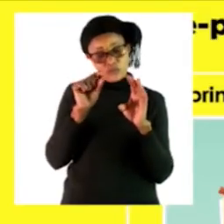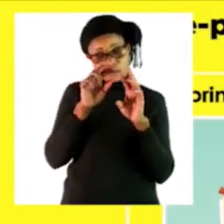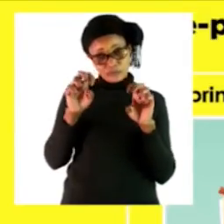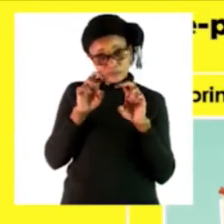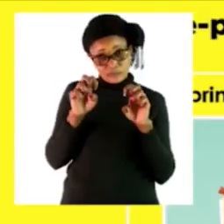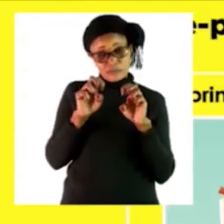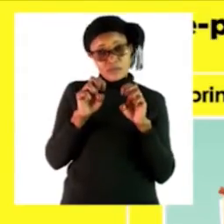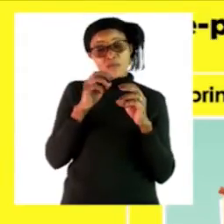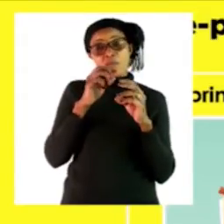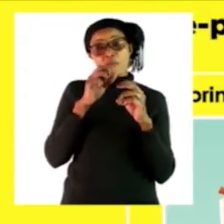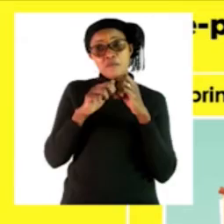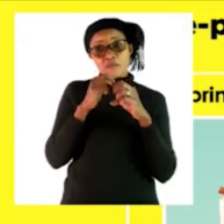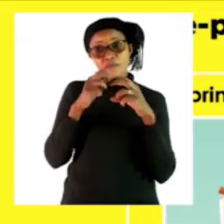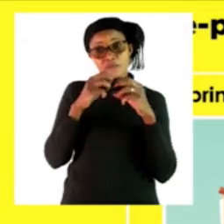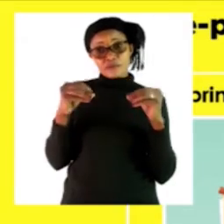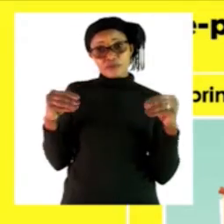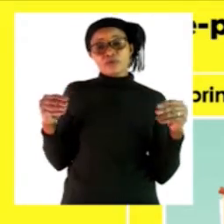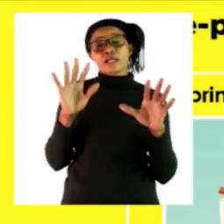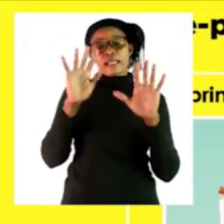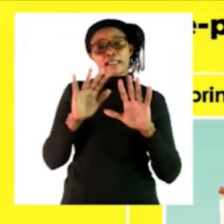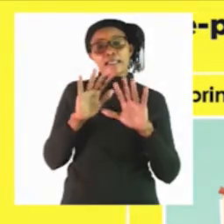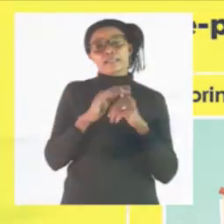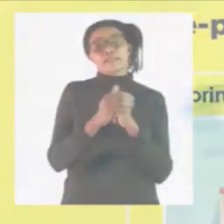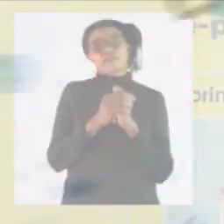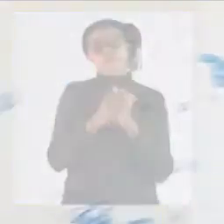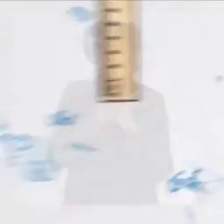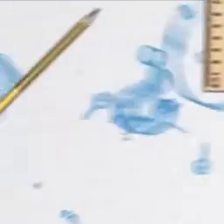problem solving and coloring learning